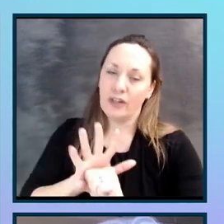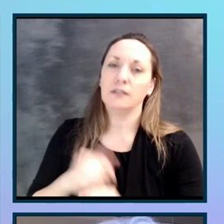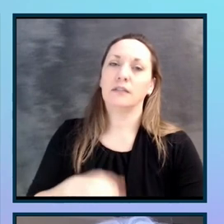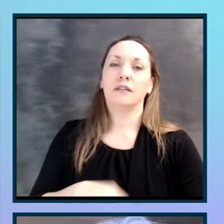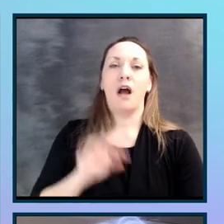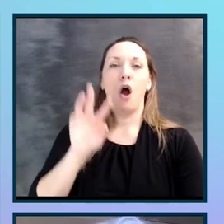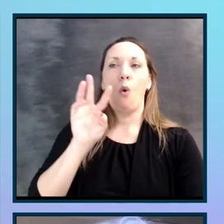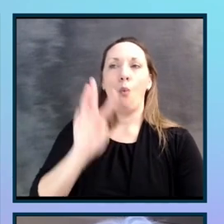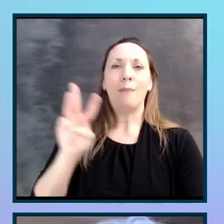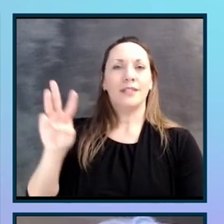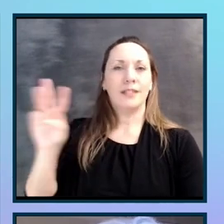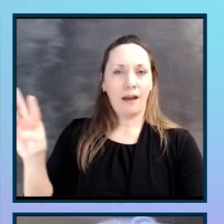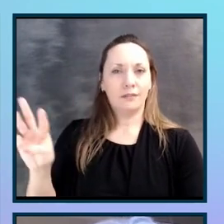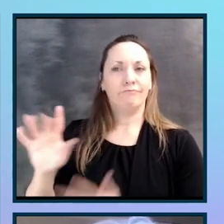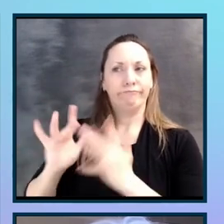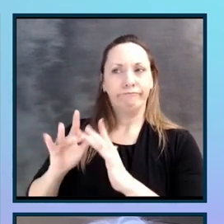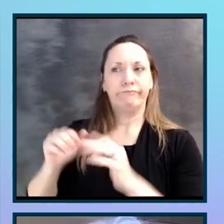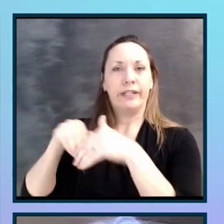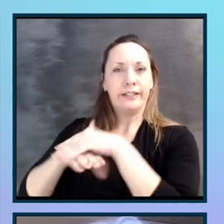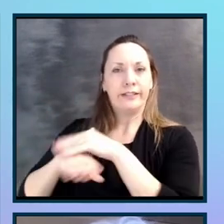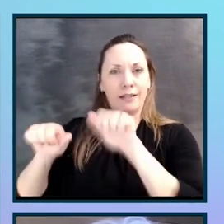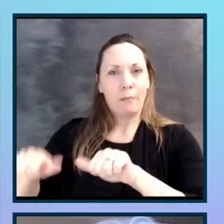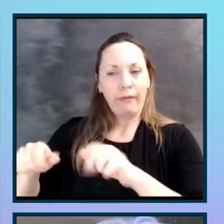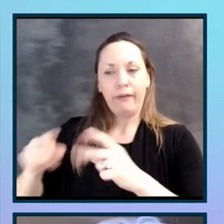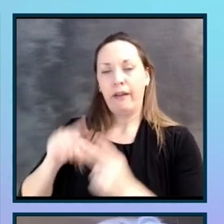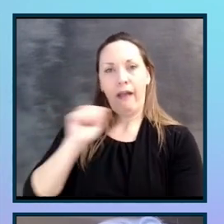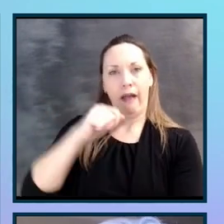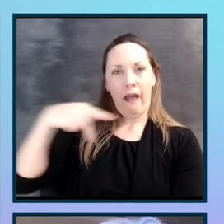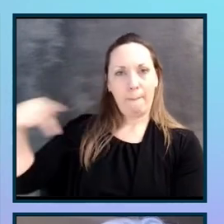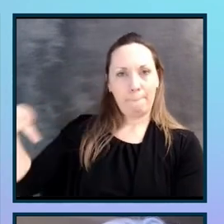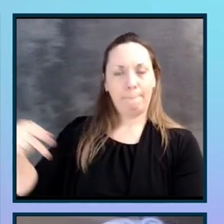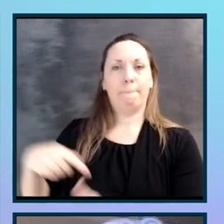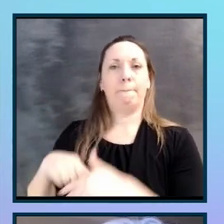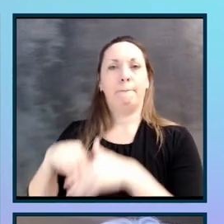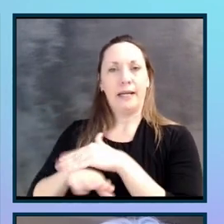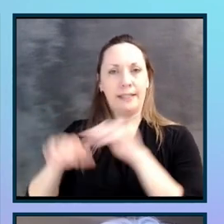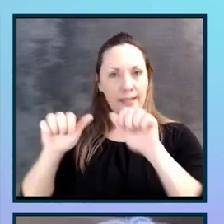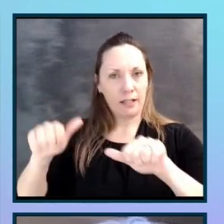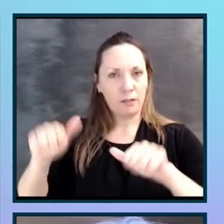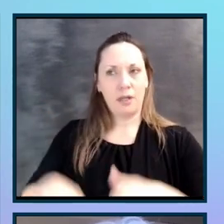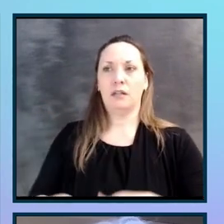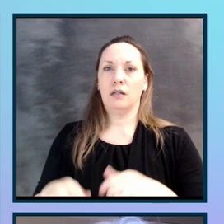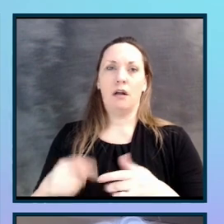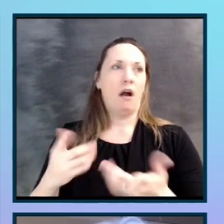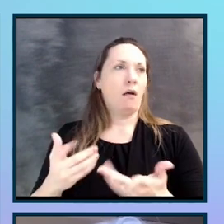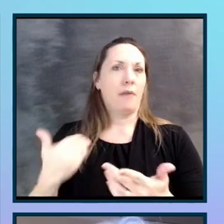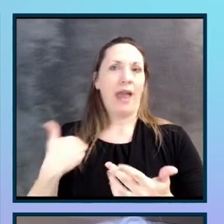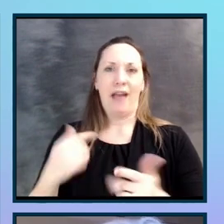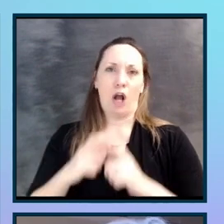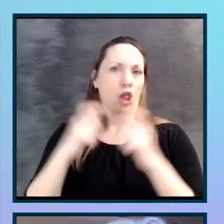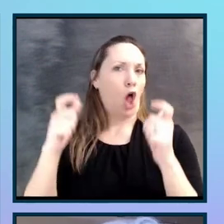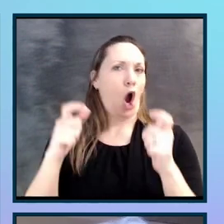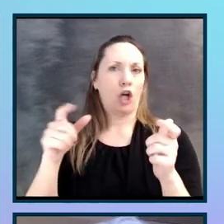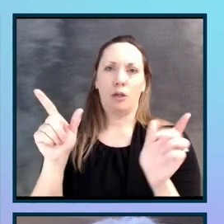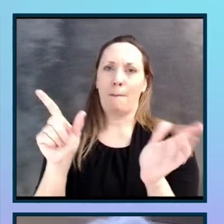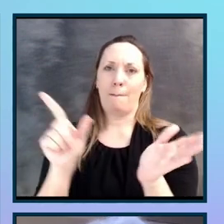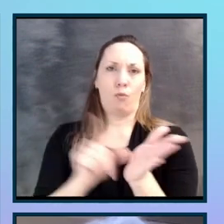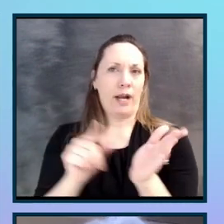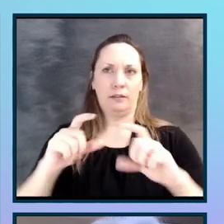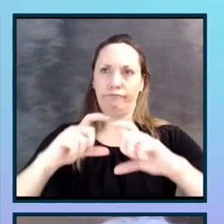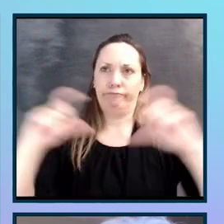website accessibility, on app accessibility, on the availability of large print. And so this was